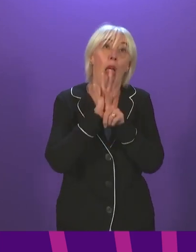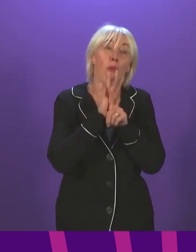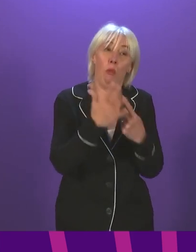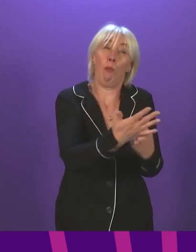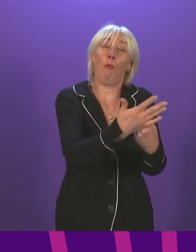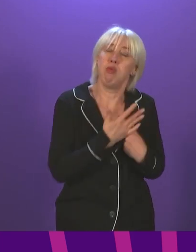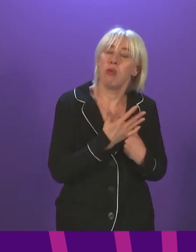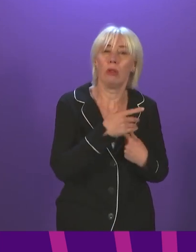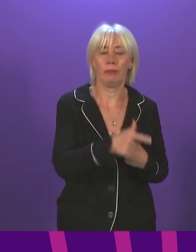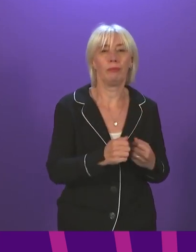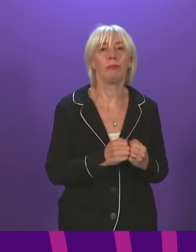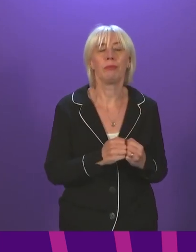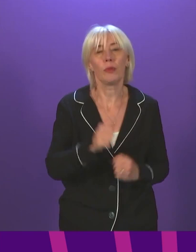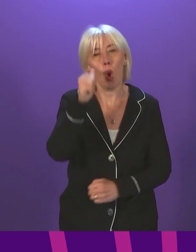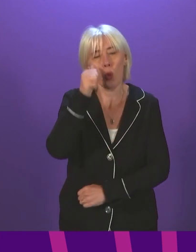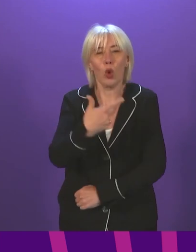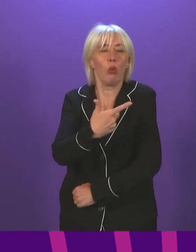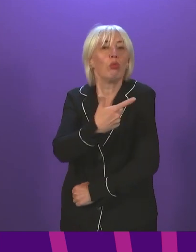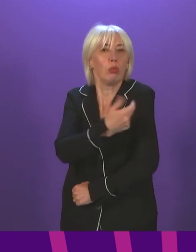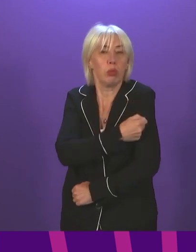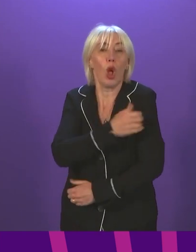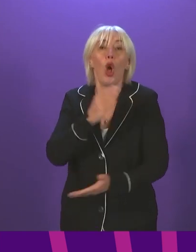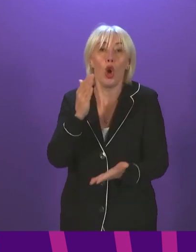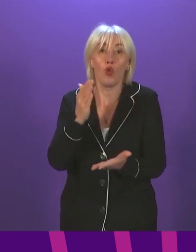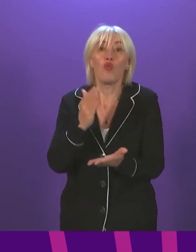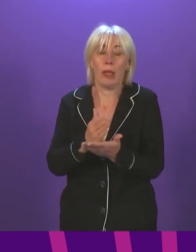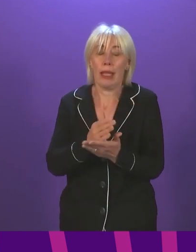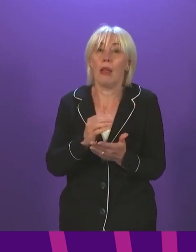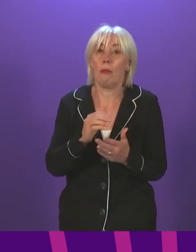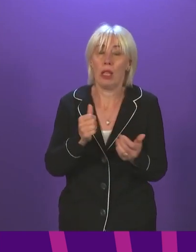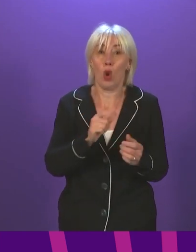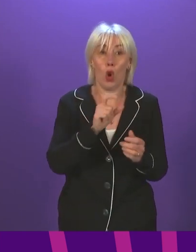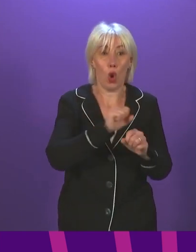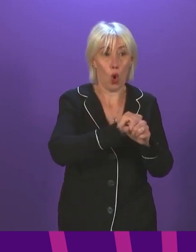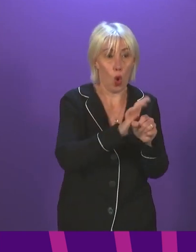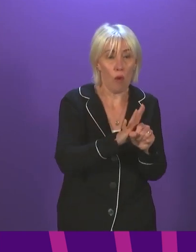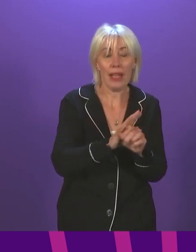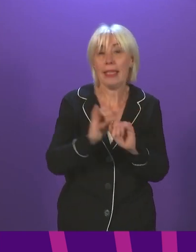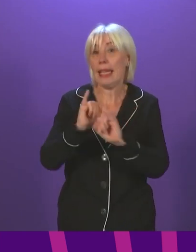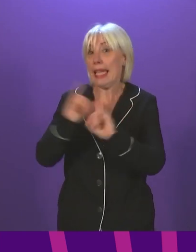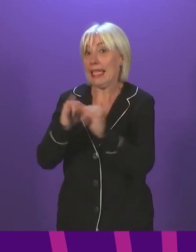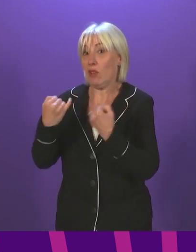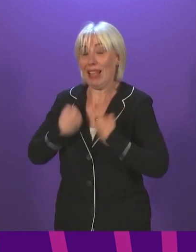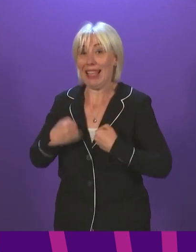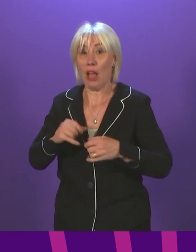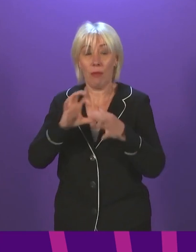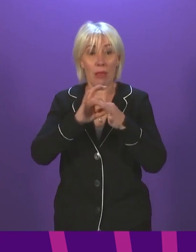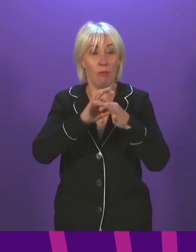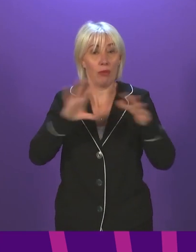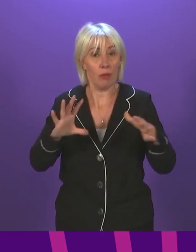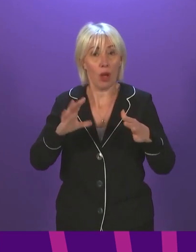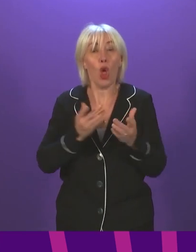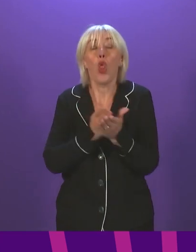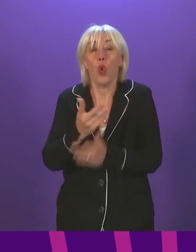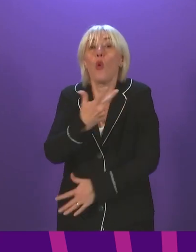As we know, vaccination has significantly weakened the link between cases of COVID and serious health harm from COVID. The proportion of